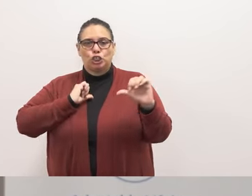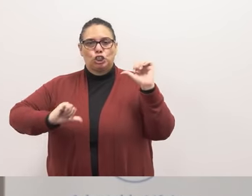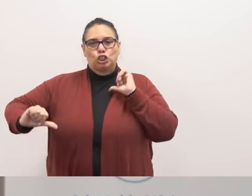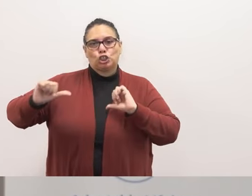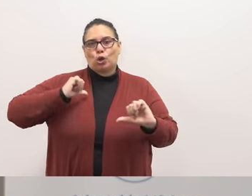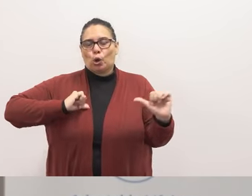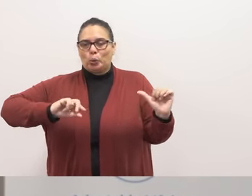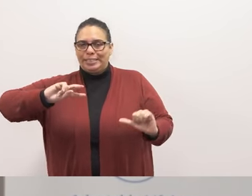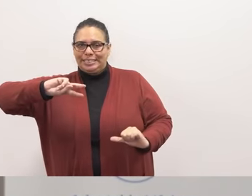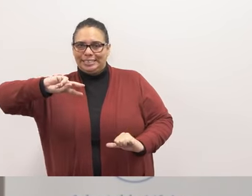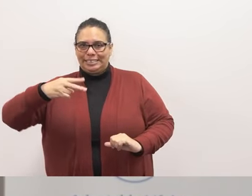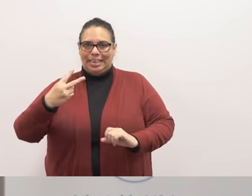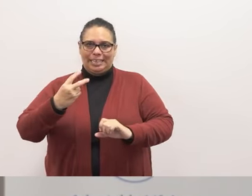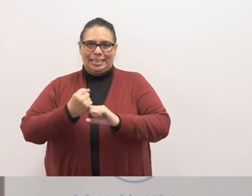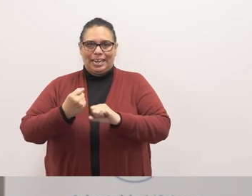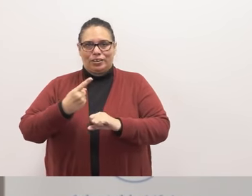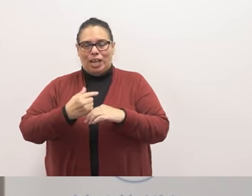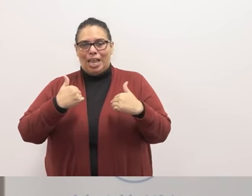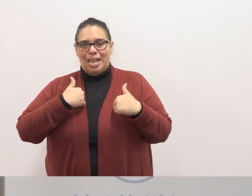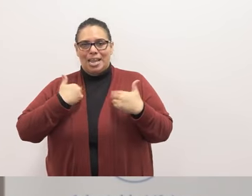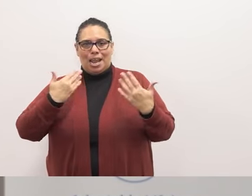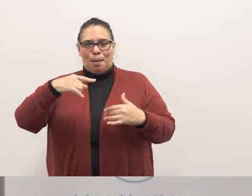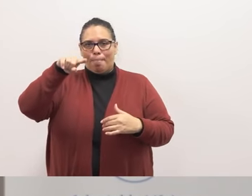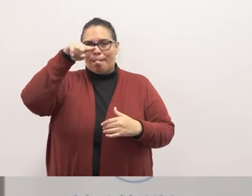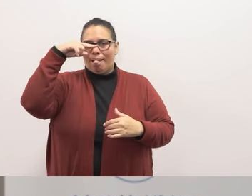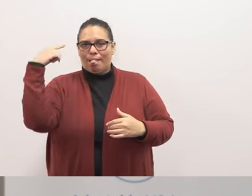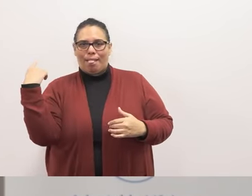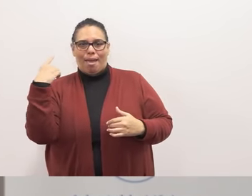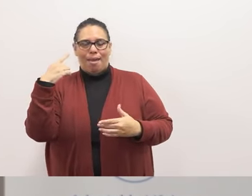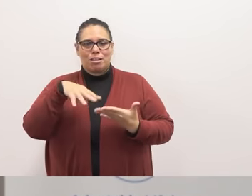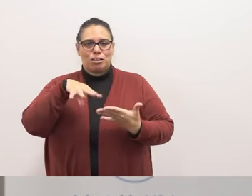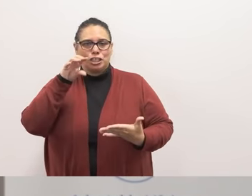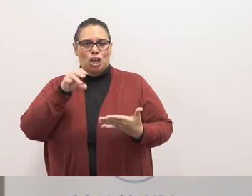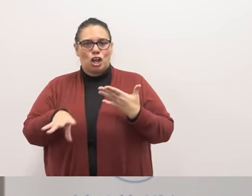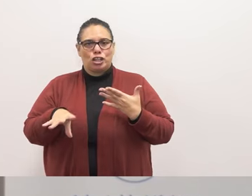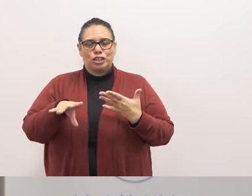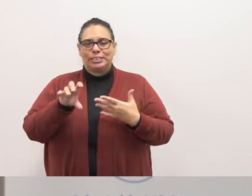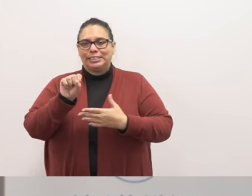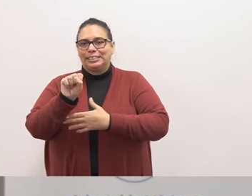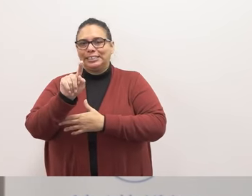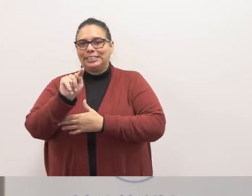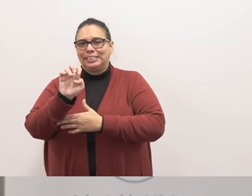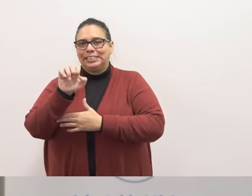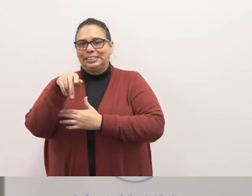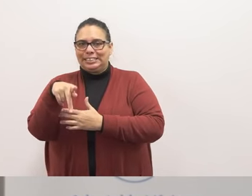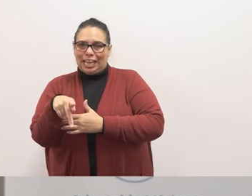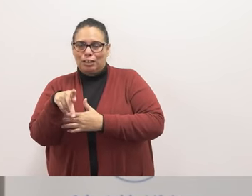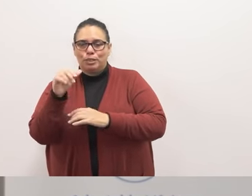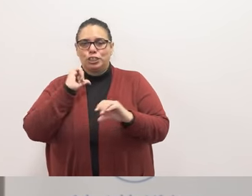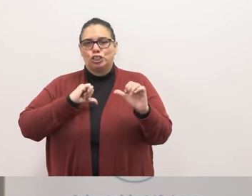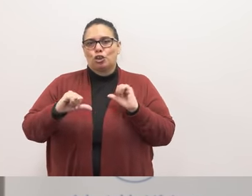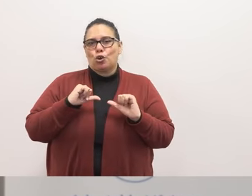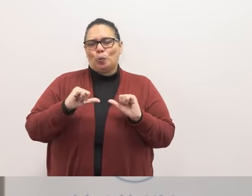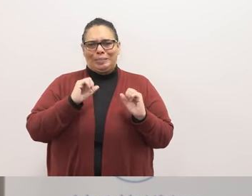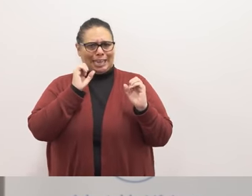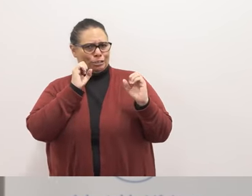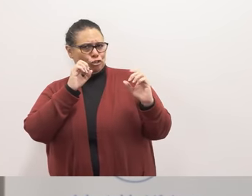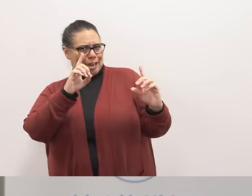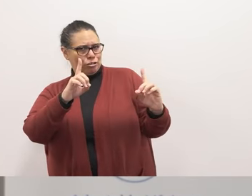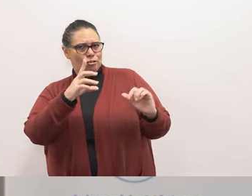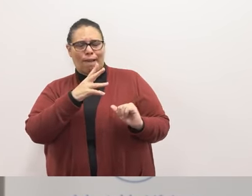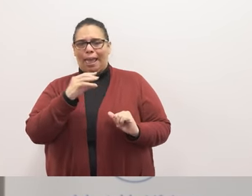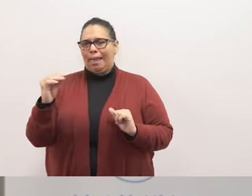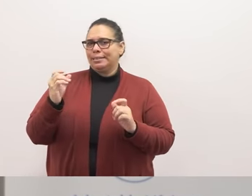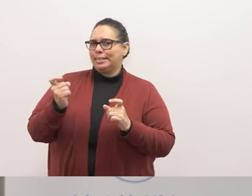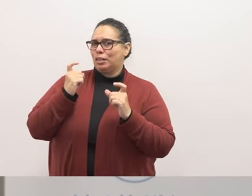annual uh young black scholars step show both educational and celebratory um